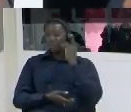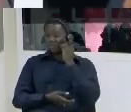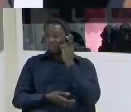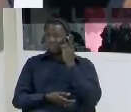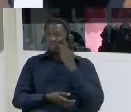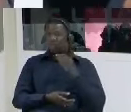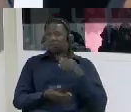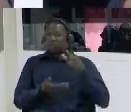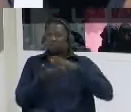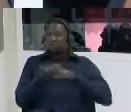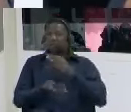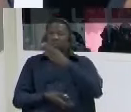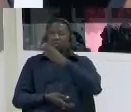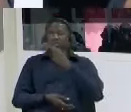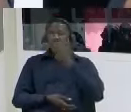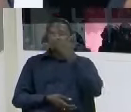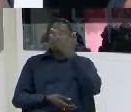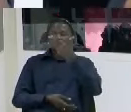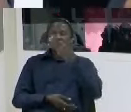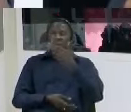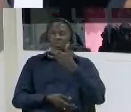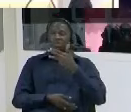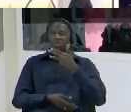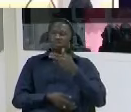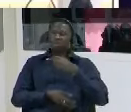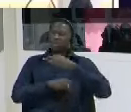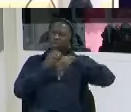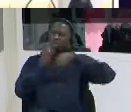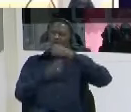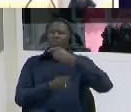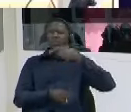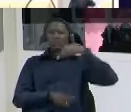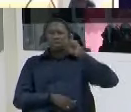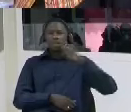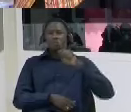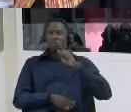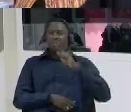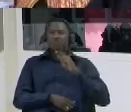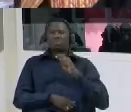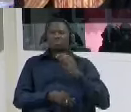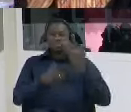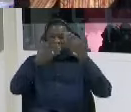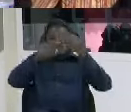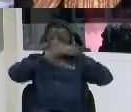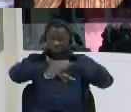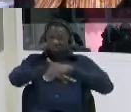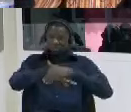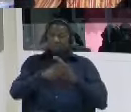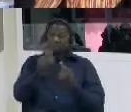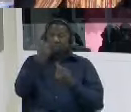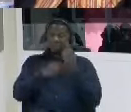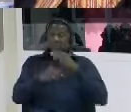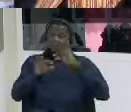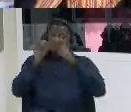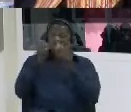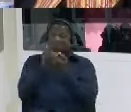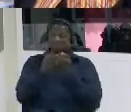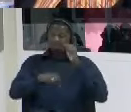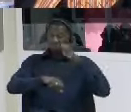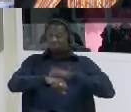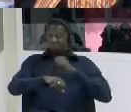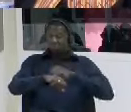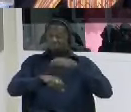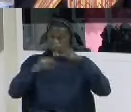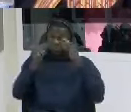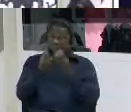of march around 11 pm again this team of torturers came to collect me from